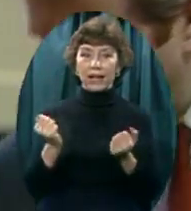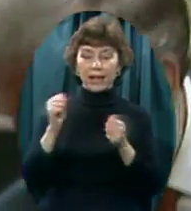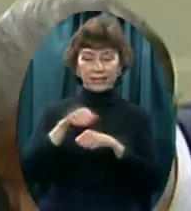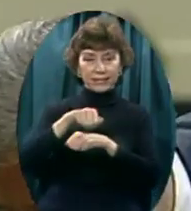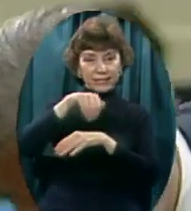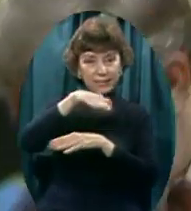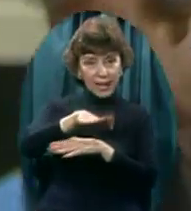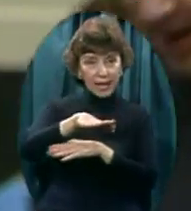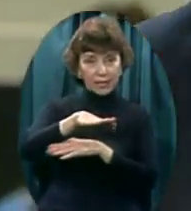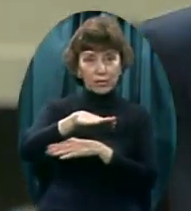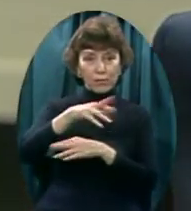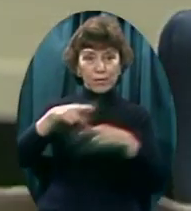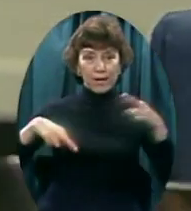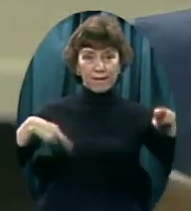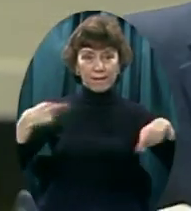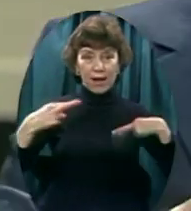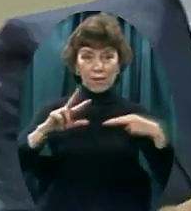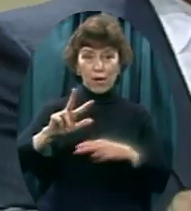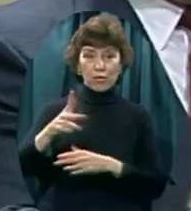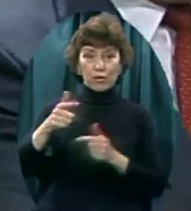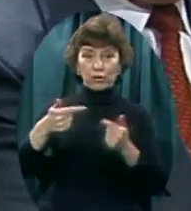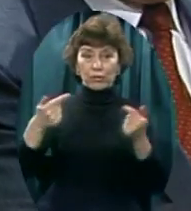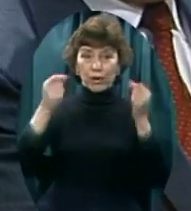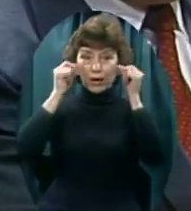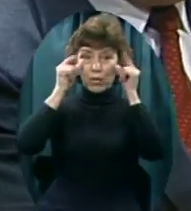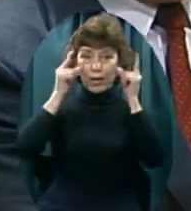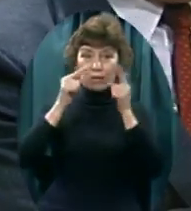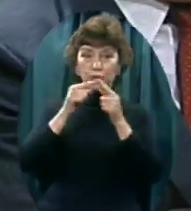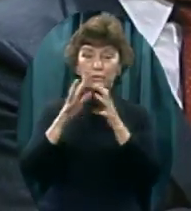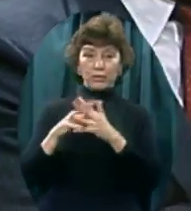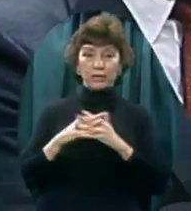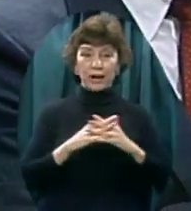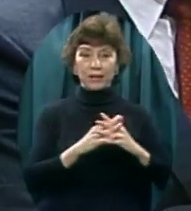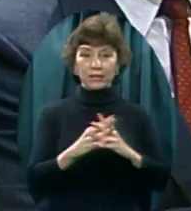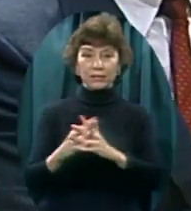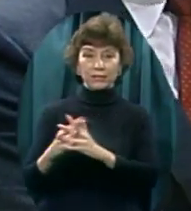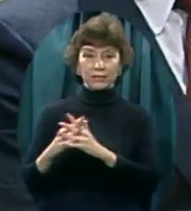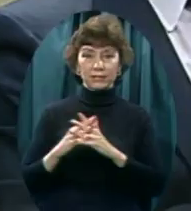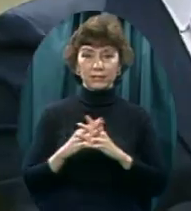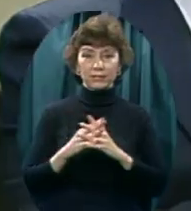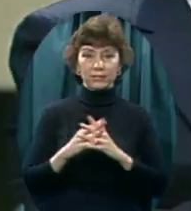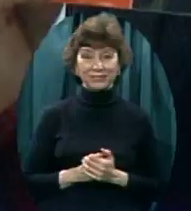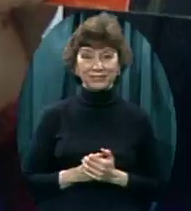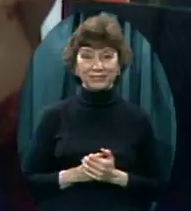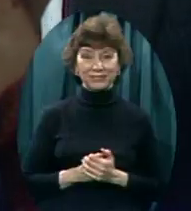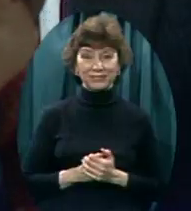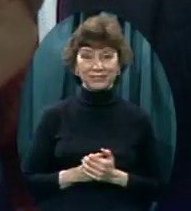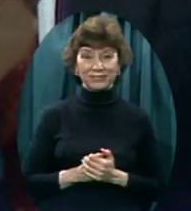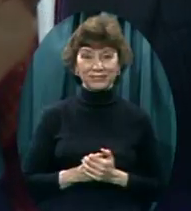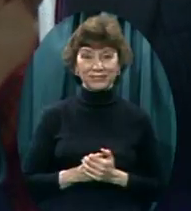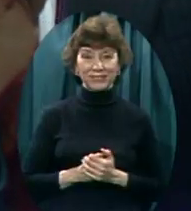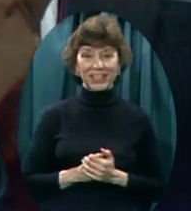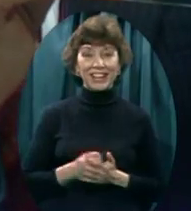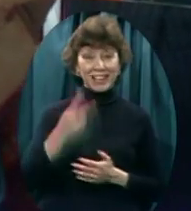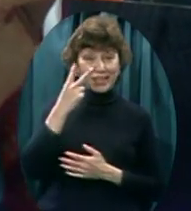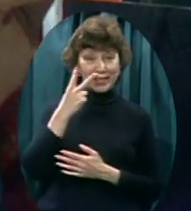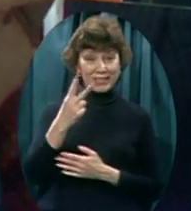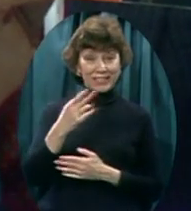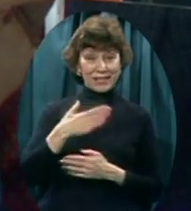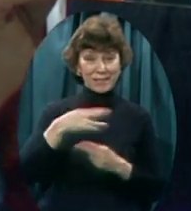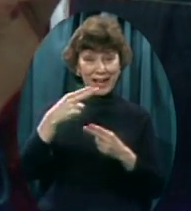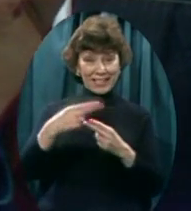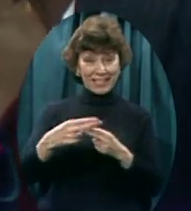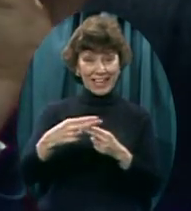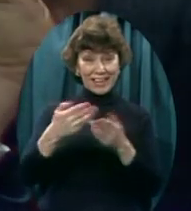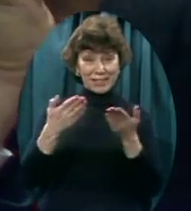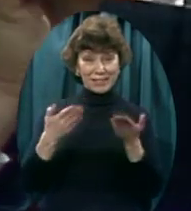I received some time ago this magazine in the mail. Here's my